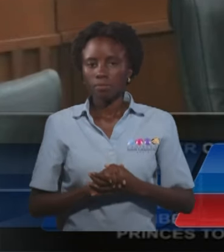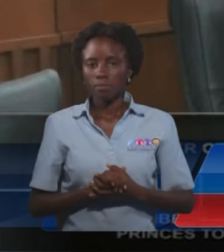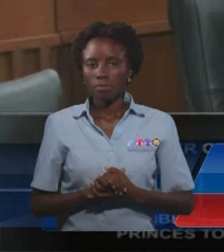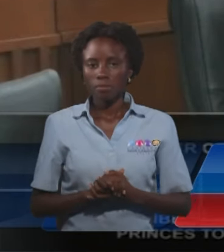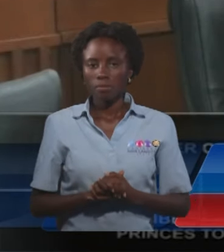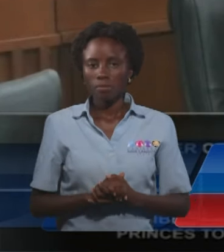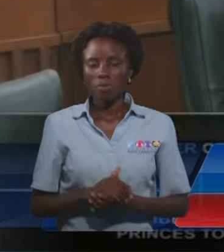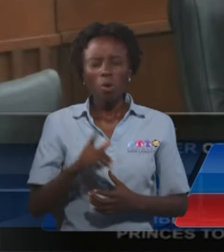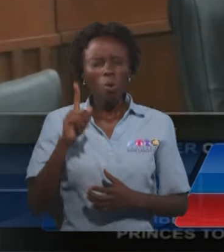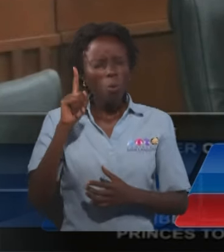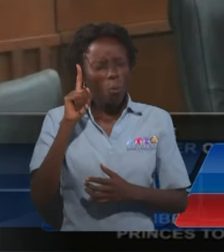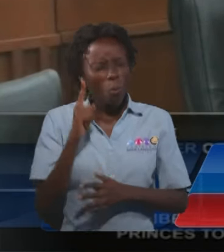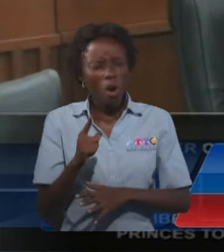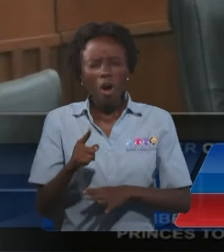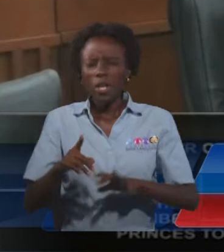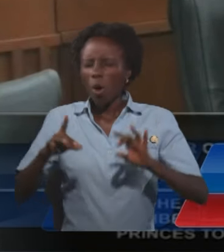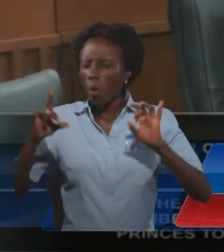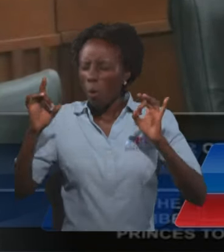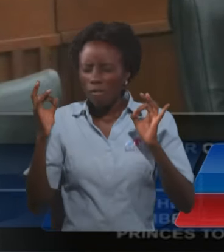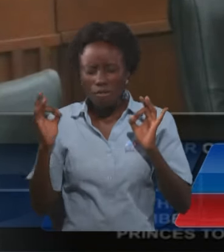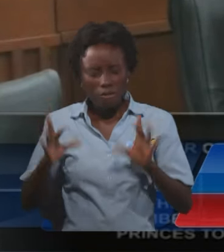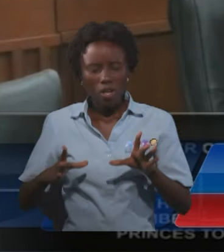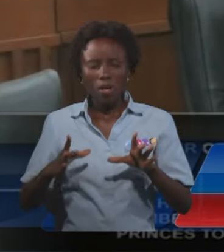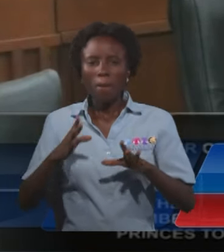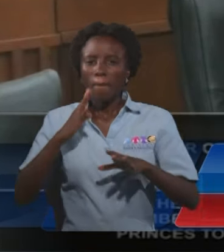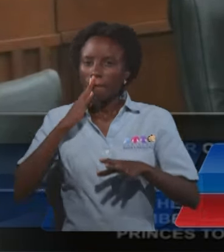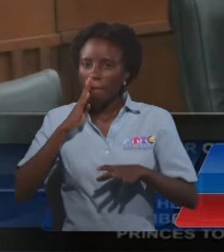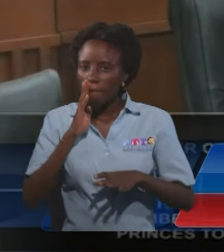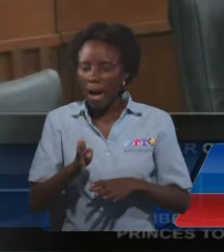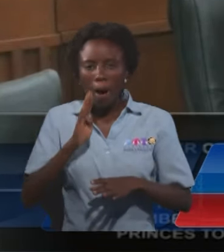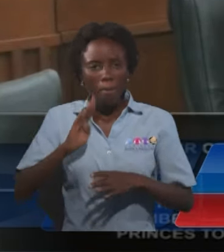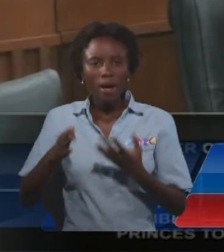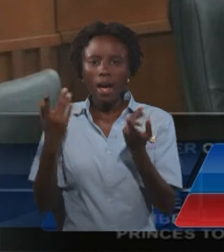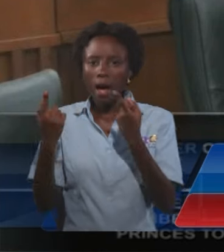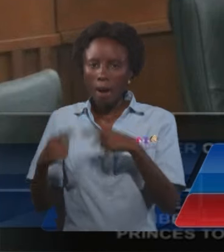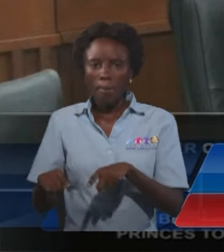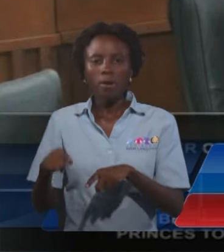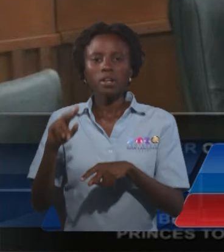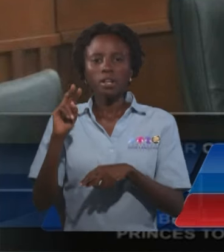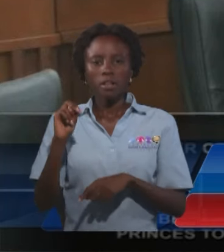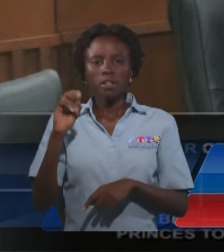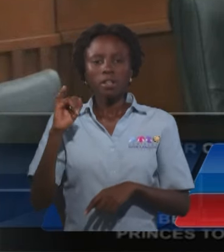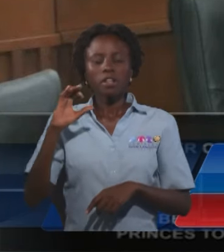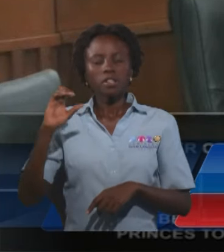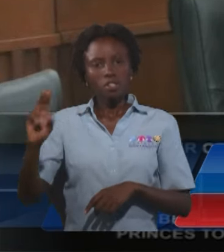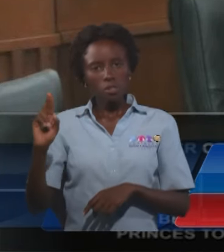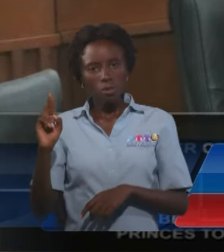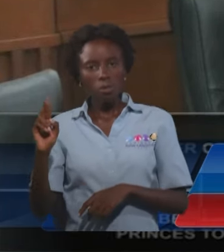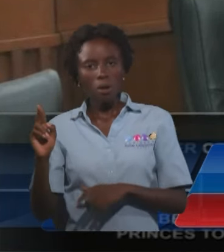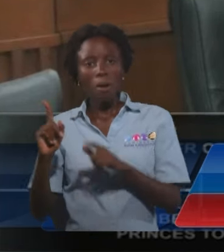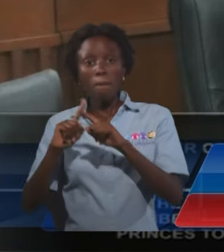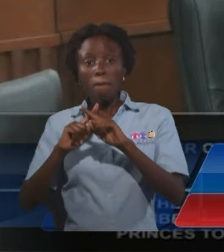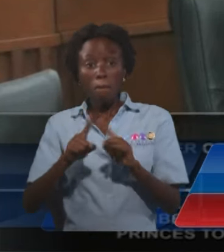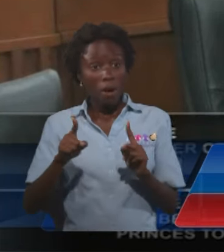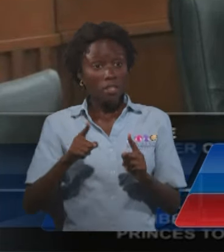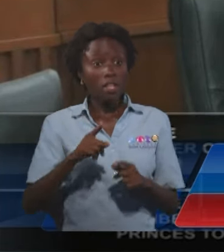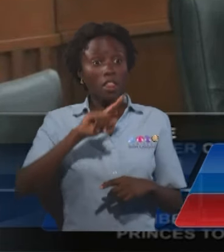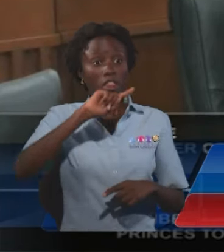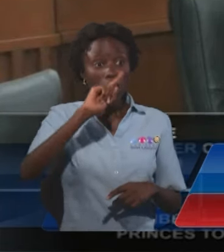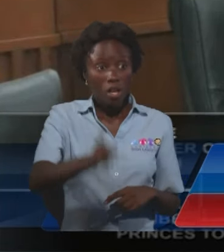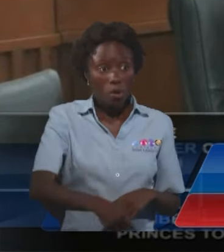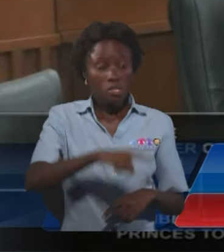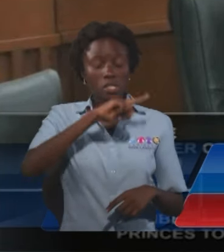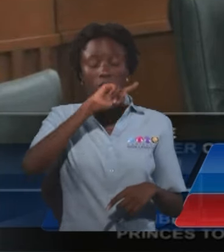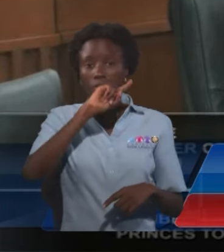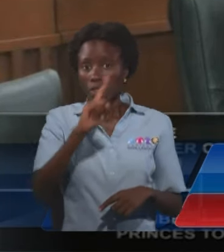terrible incident in one ward, and we continue to provide services to thousands of people